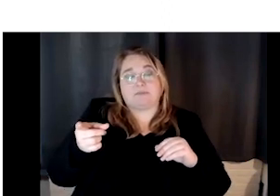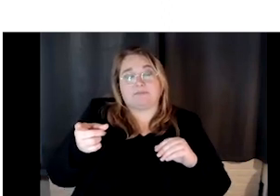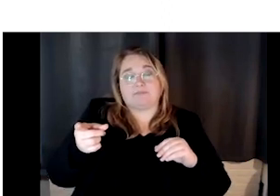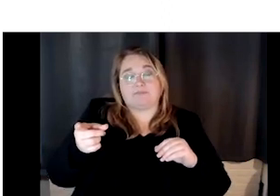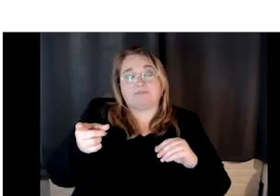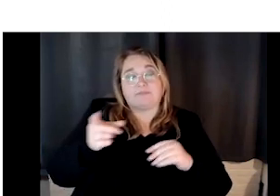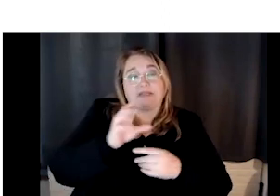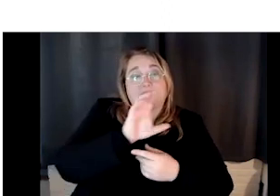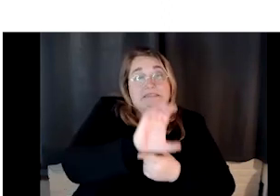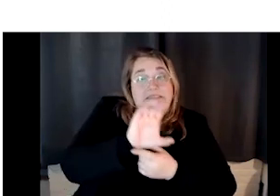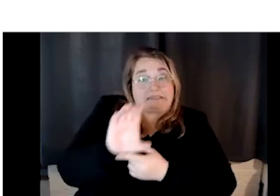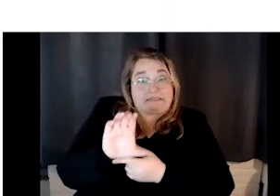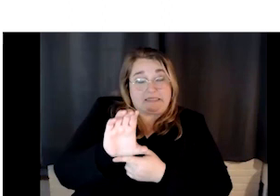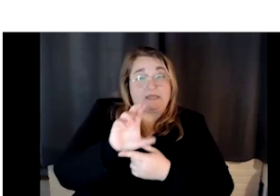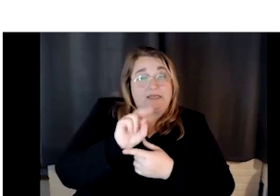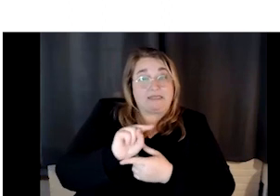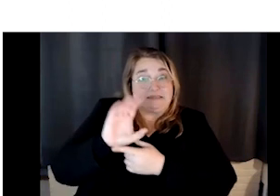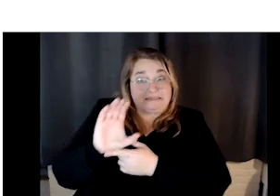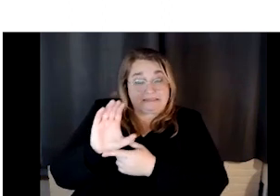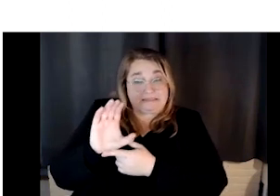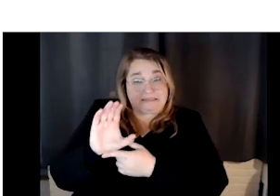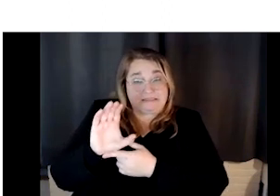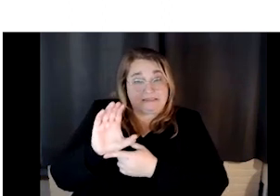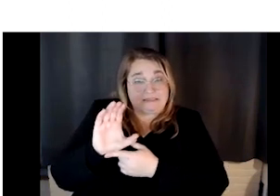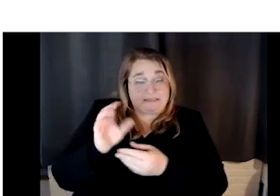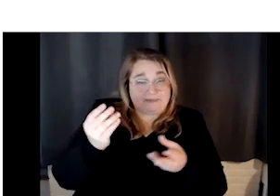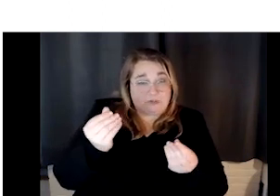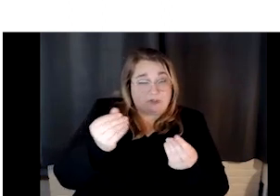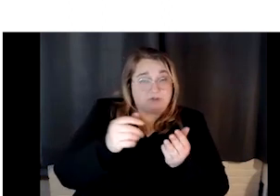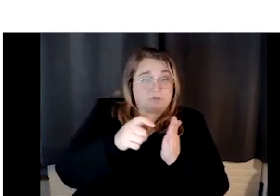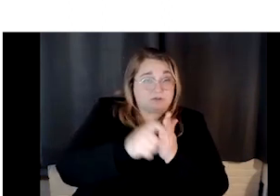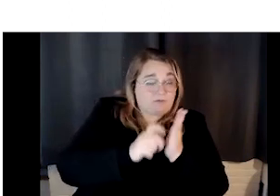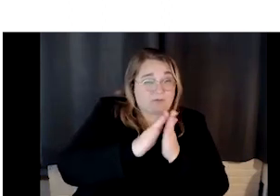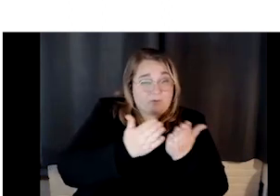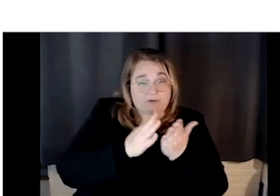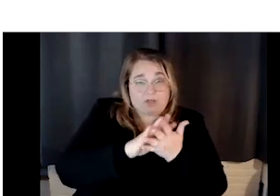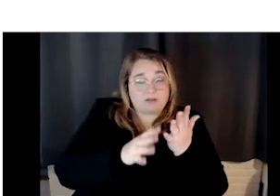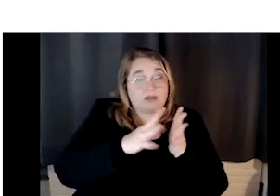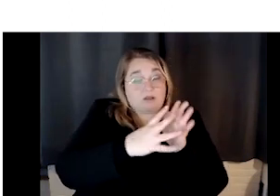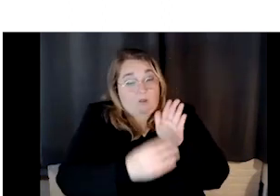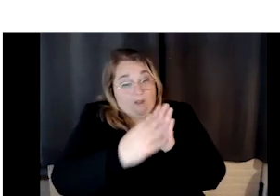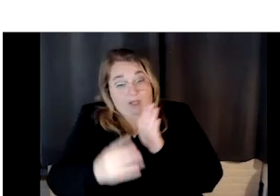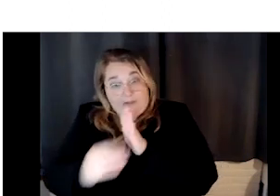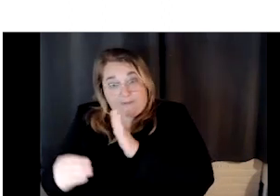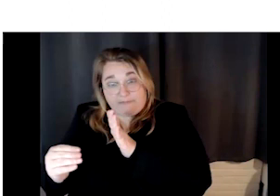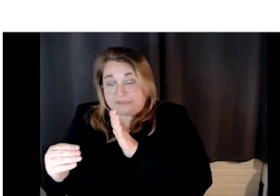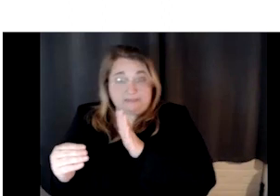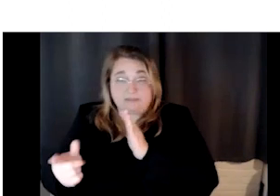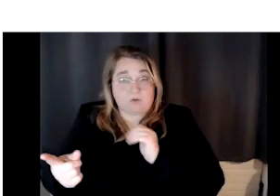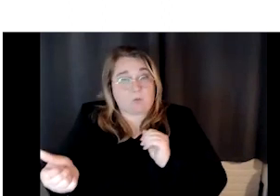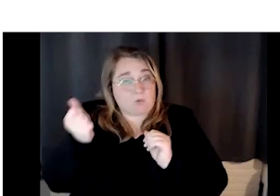CCNC, anything that CCNC, um, because they,